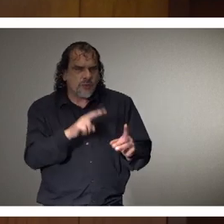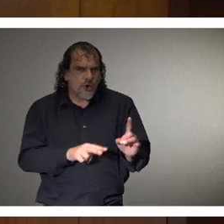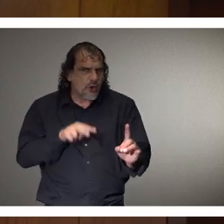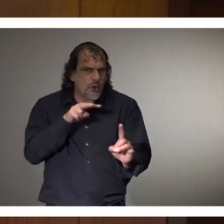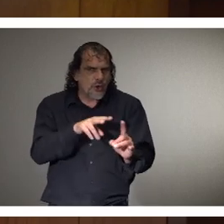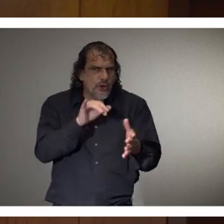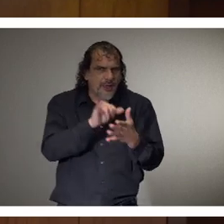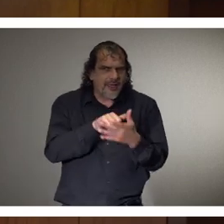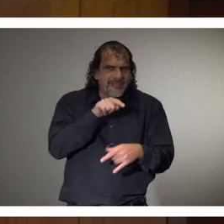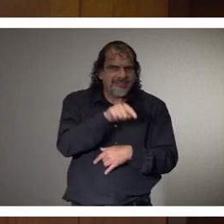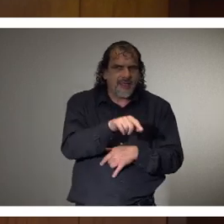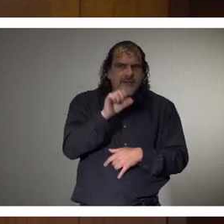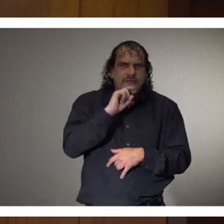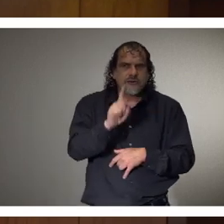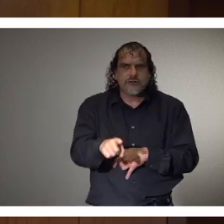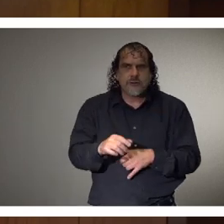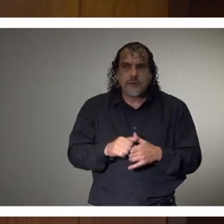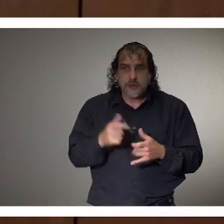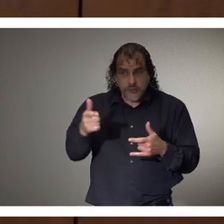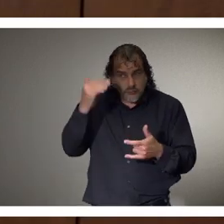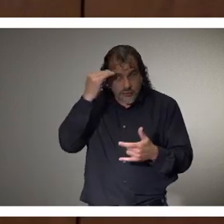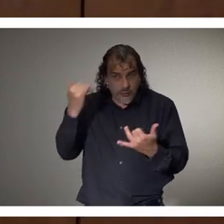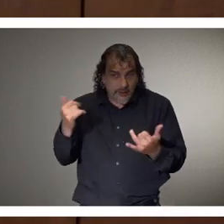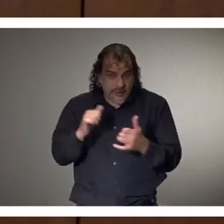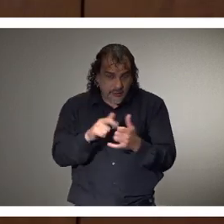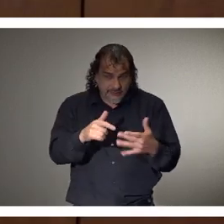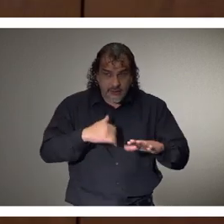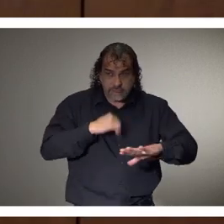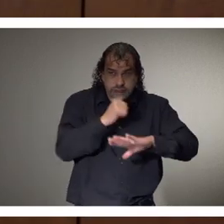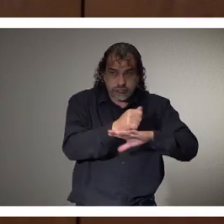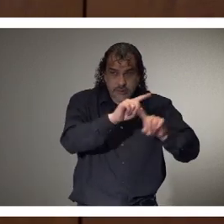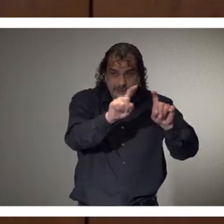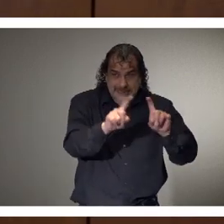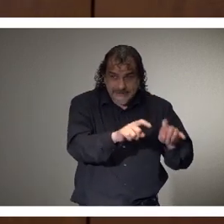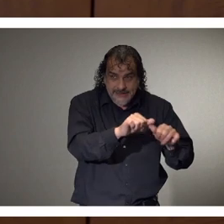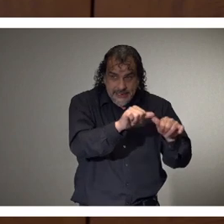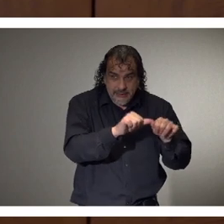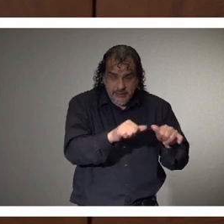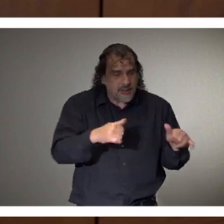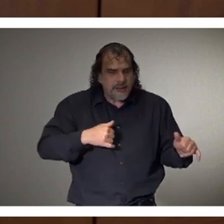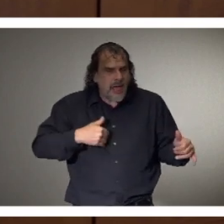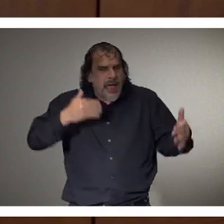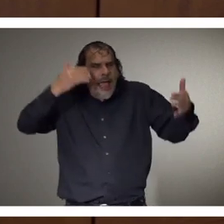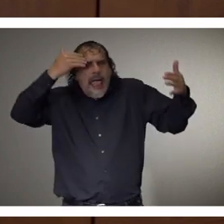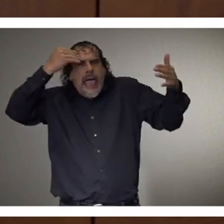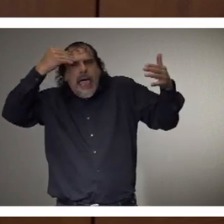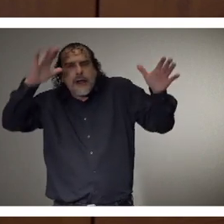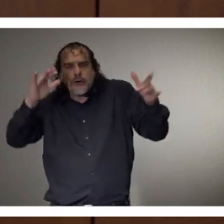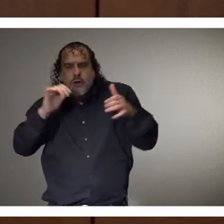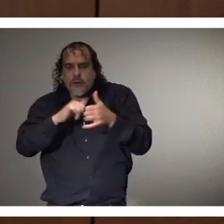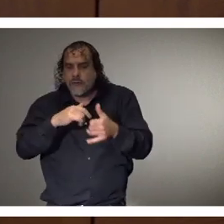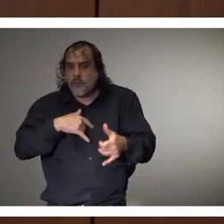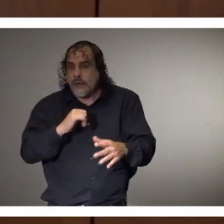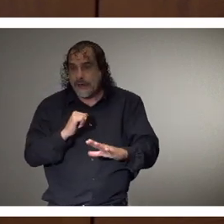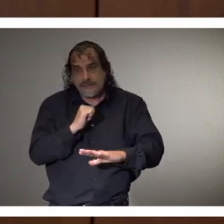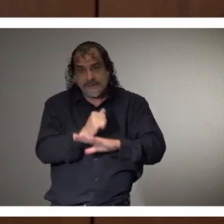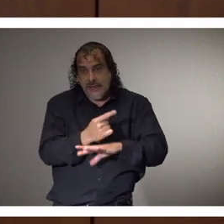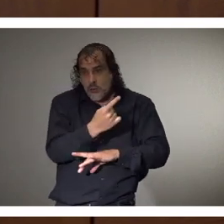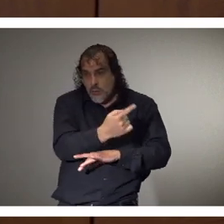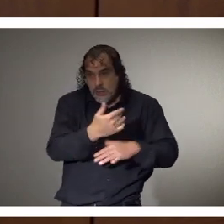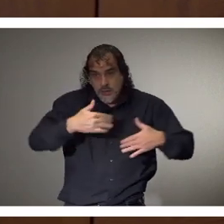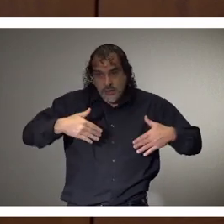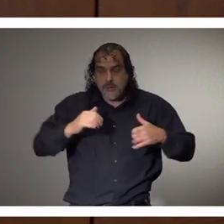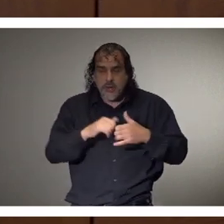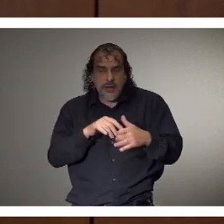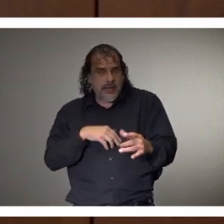Do you know now if there has been testing there? I don't know that there's been a testing clinic that we've conducted there, but we can